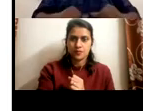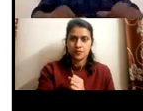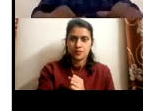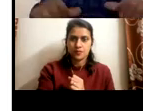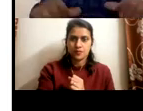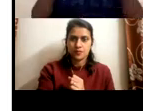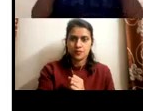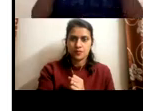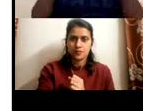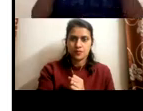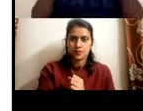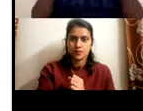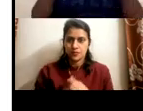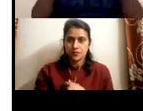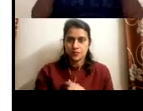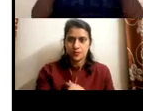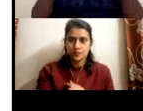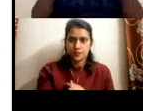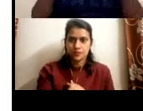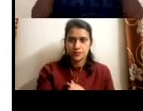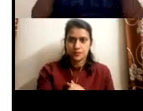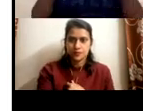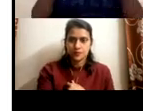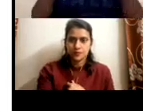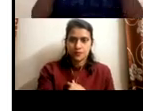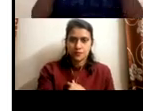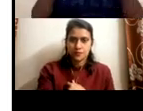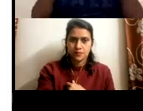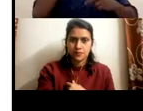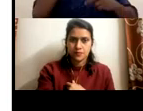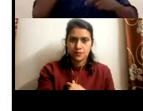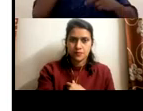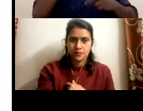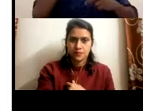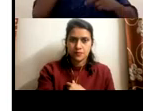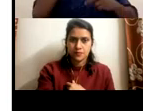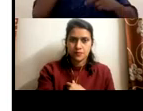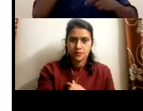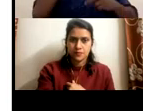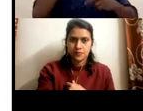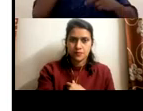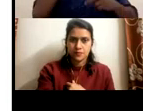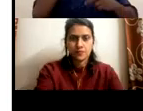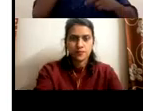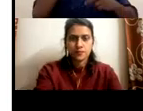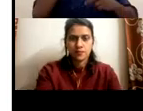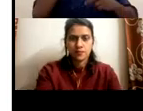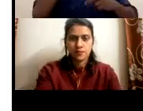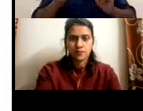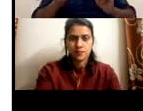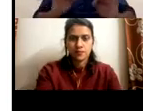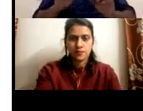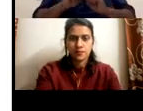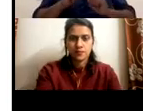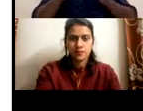their own tests. You know, you meet this, uh, uh, test, which is, which is the performance or interview test or whatever. And then if